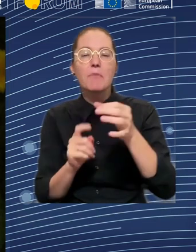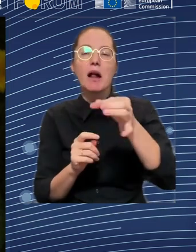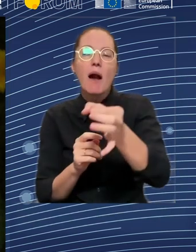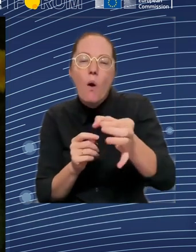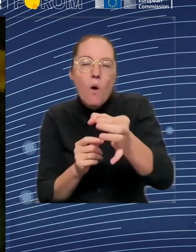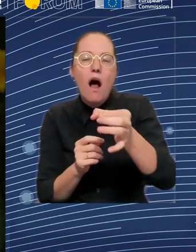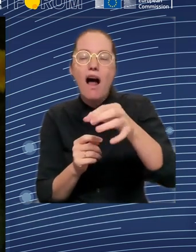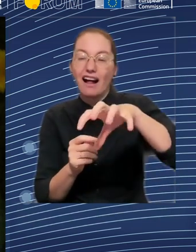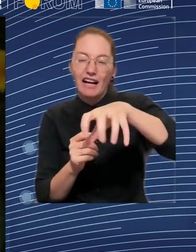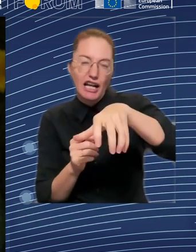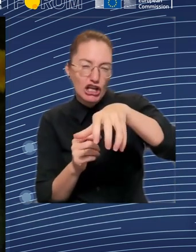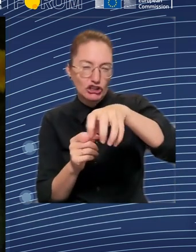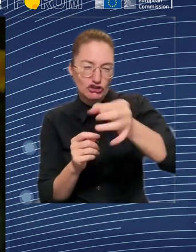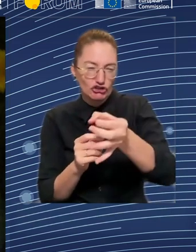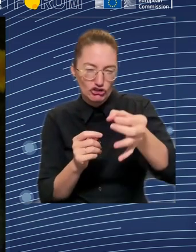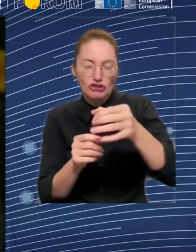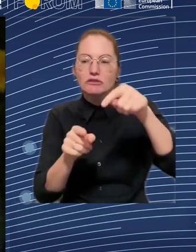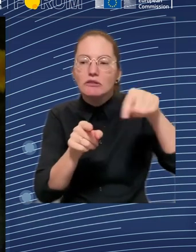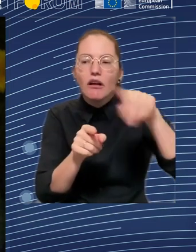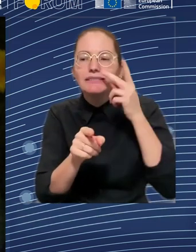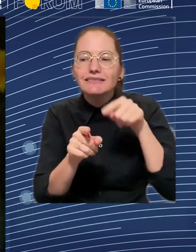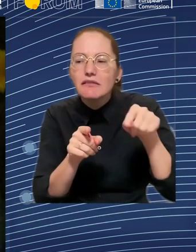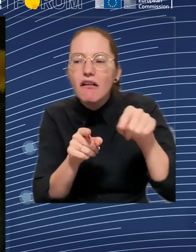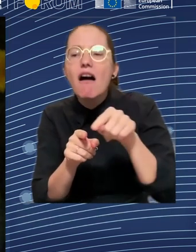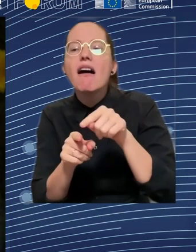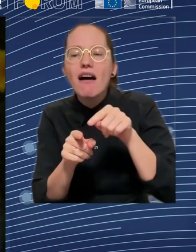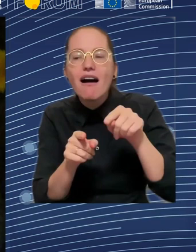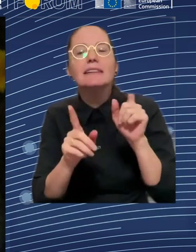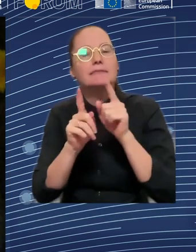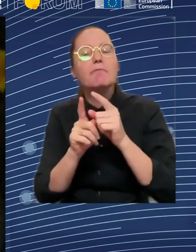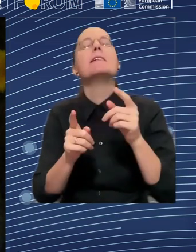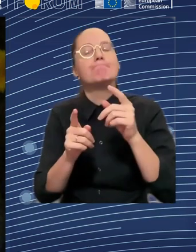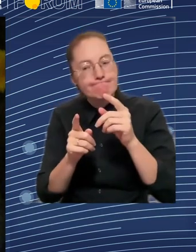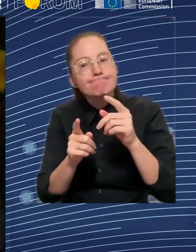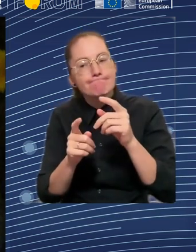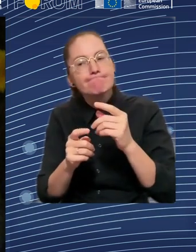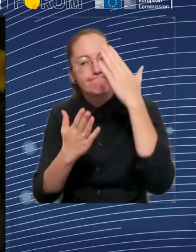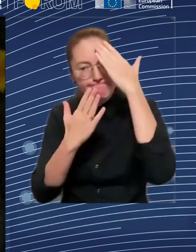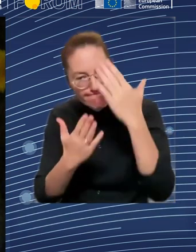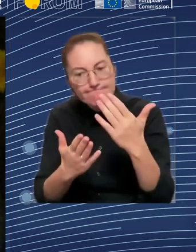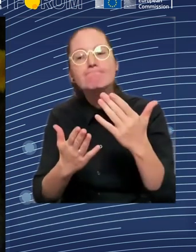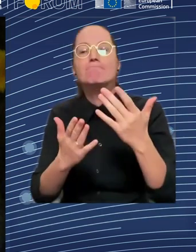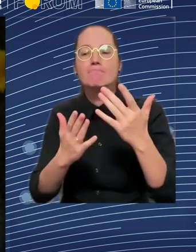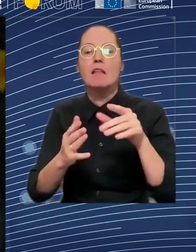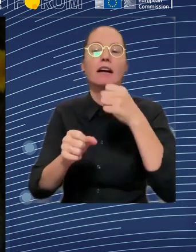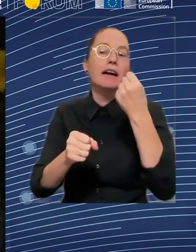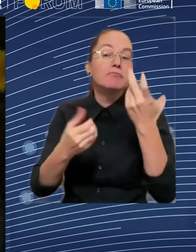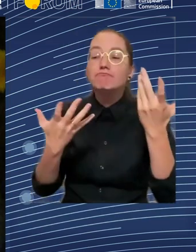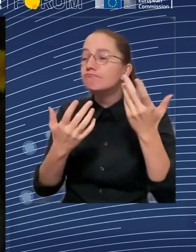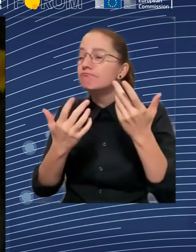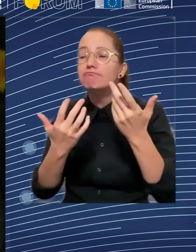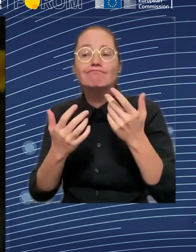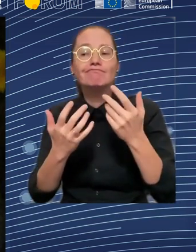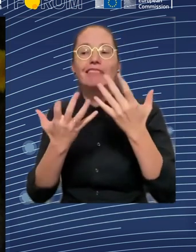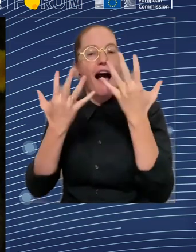resonate and will be much more effective with the people, and in this way, we will ensure the relevance and the